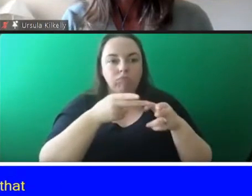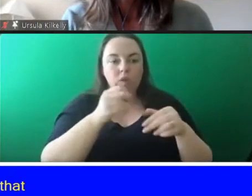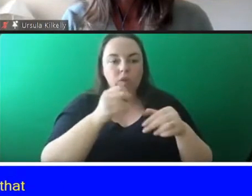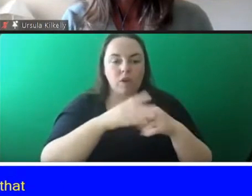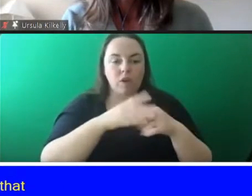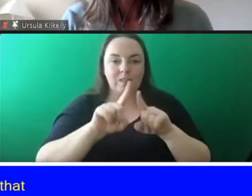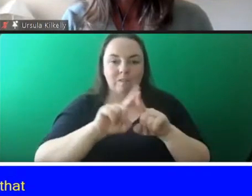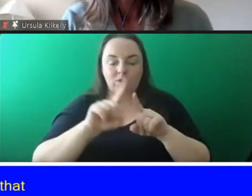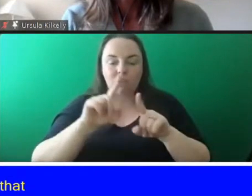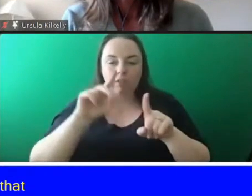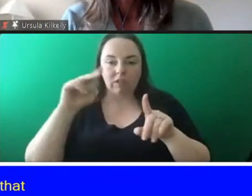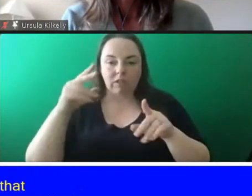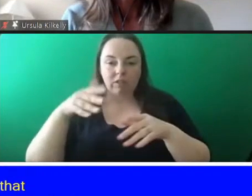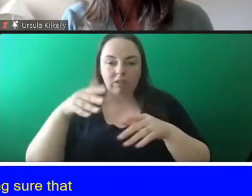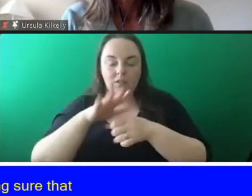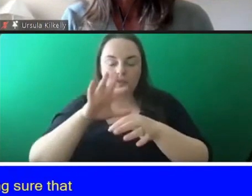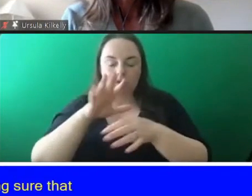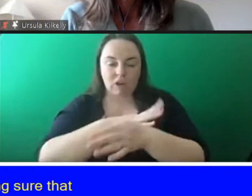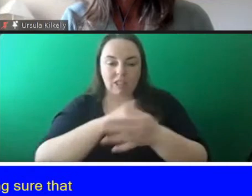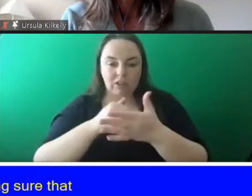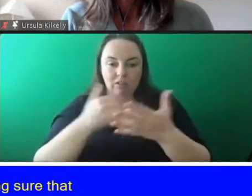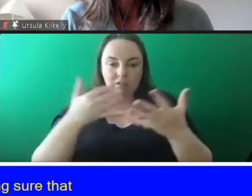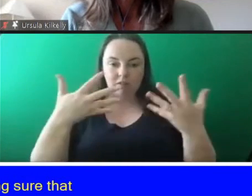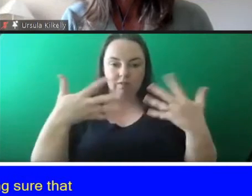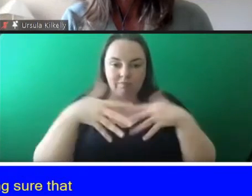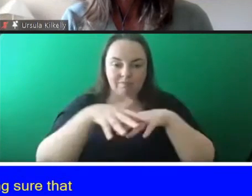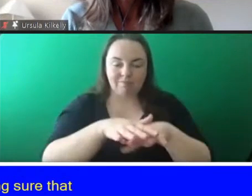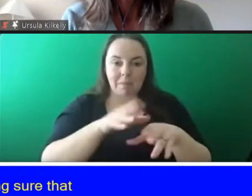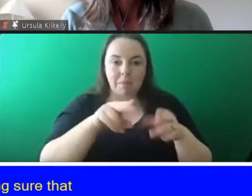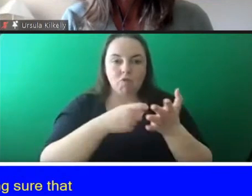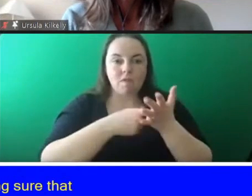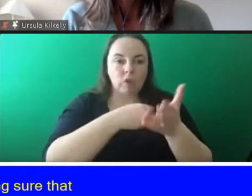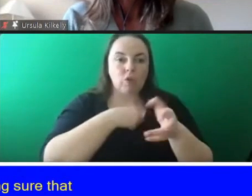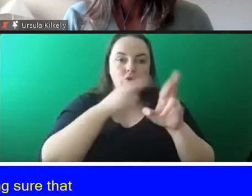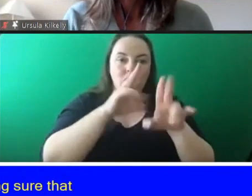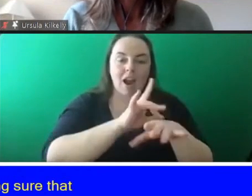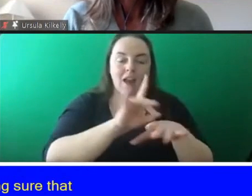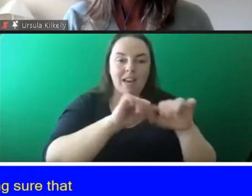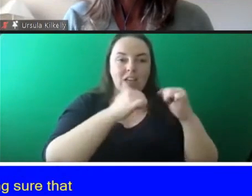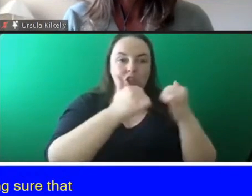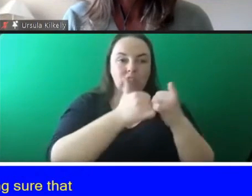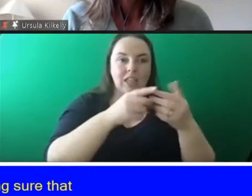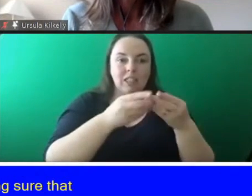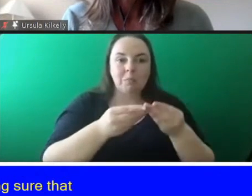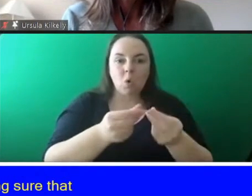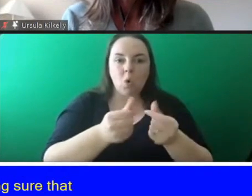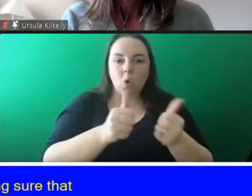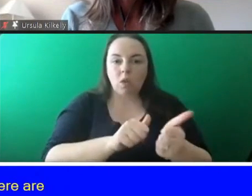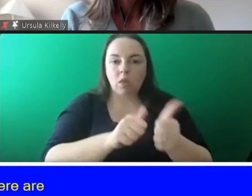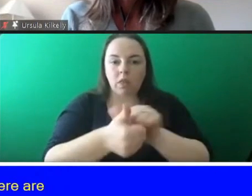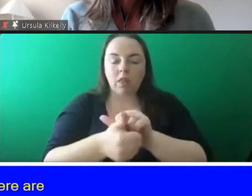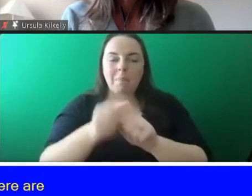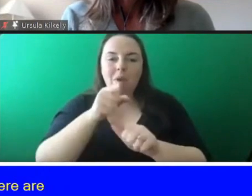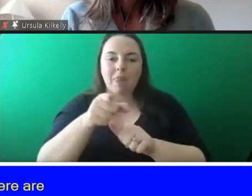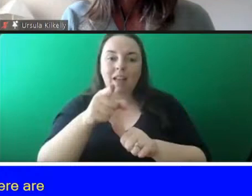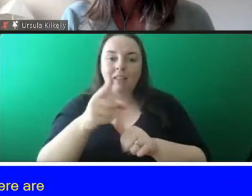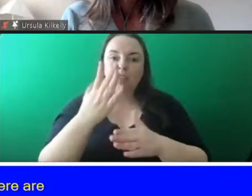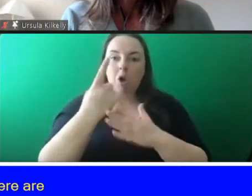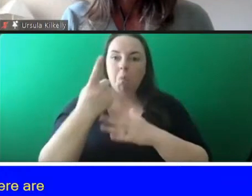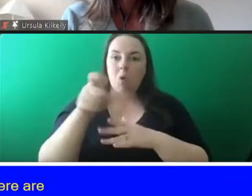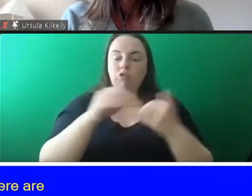people are referred to the the appropriate agency and there's smooth transitions where that's appropriate but that is somebody's responsibility